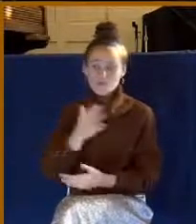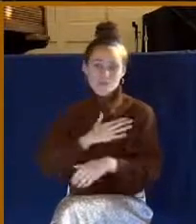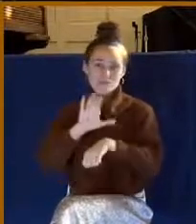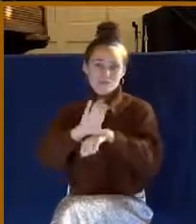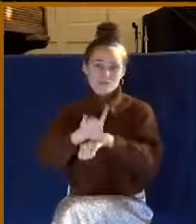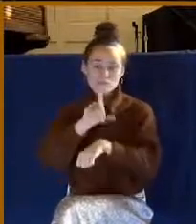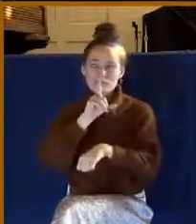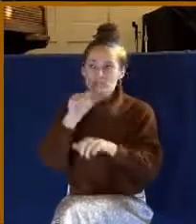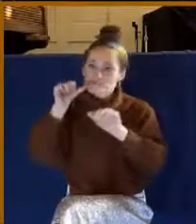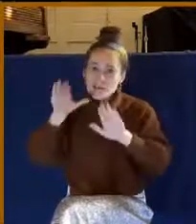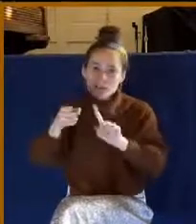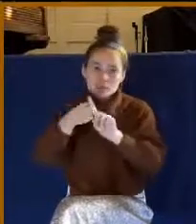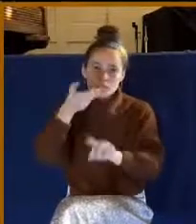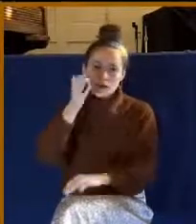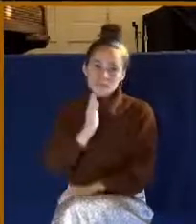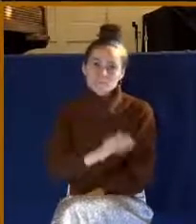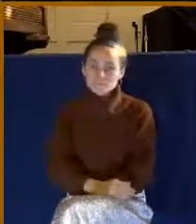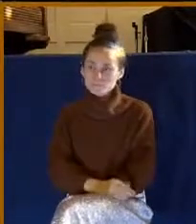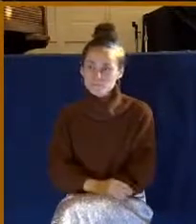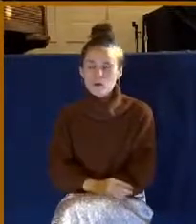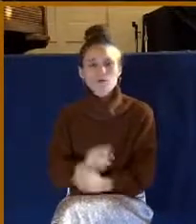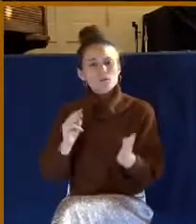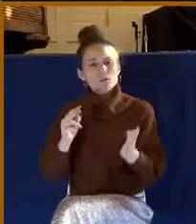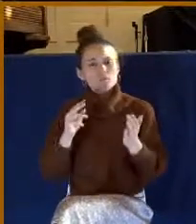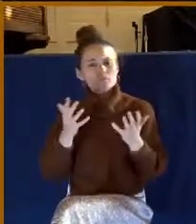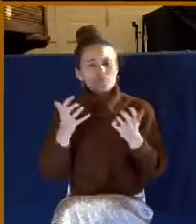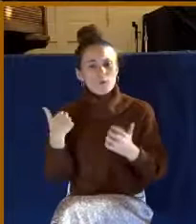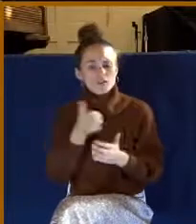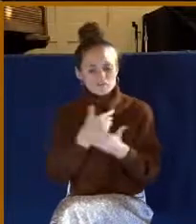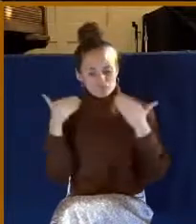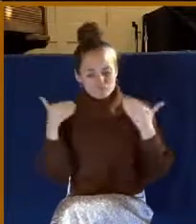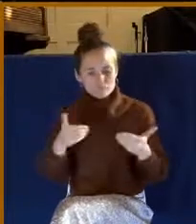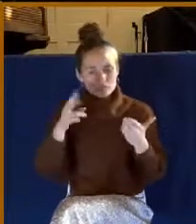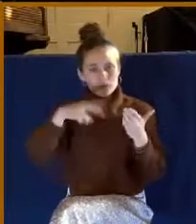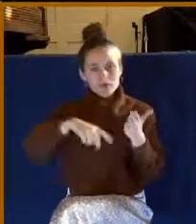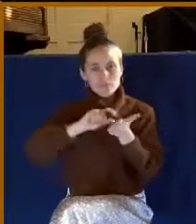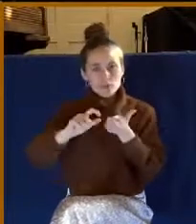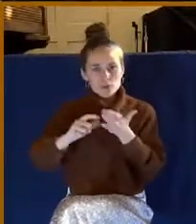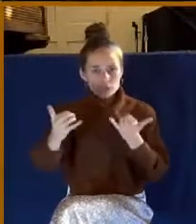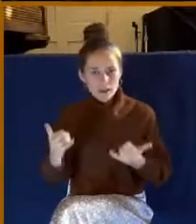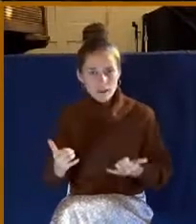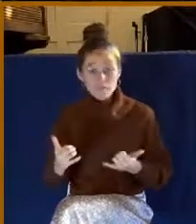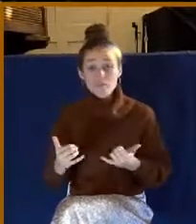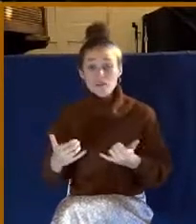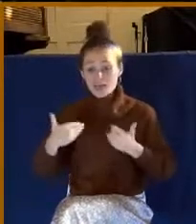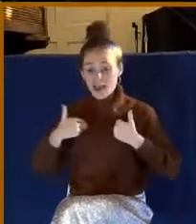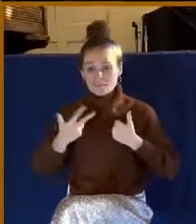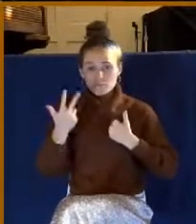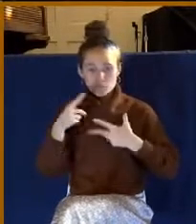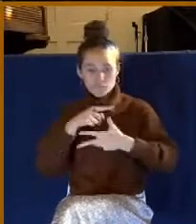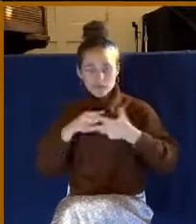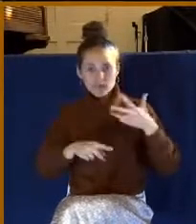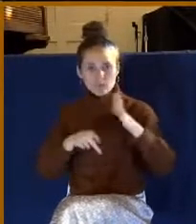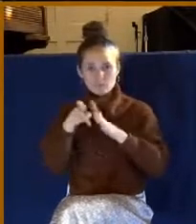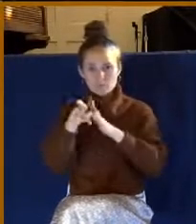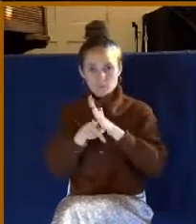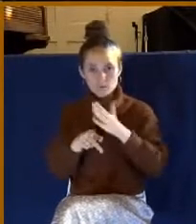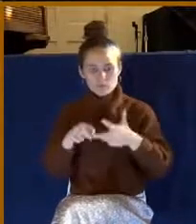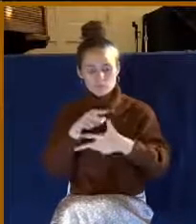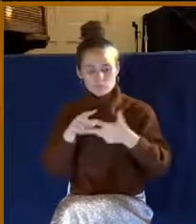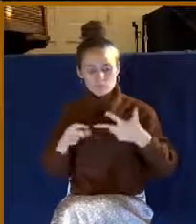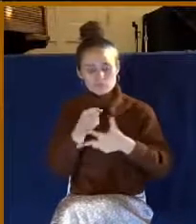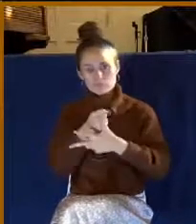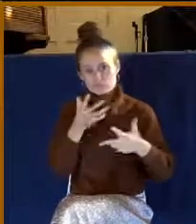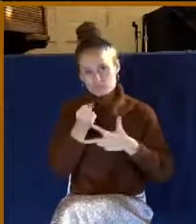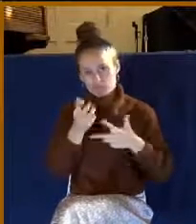God. So I want us to look at this verse here today. And I want us to look at just three principles I want to draw from it with regard